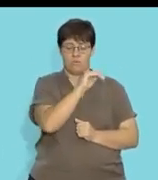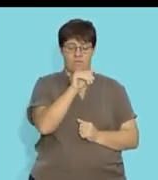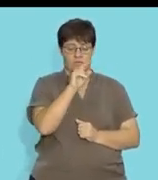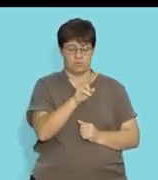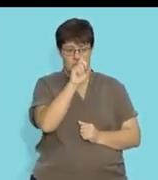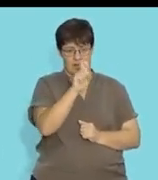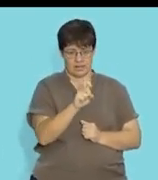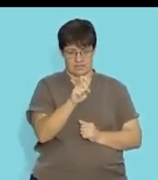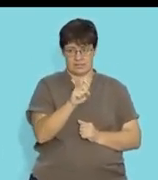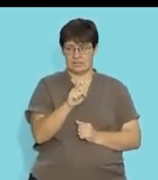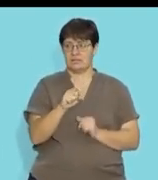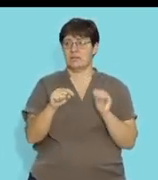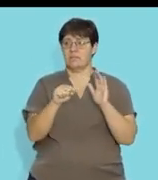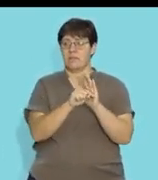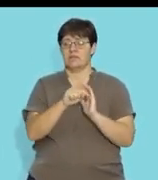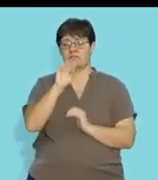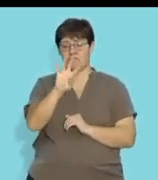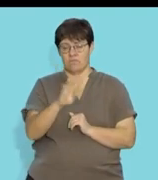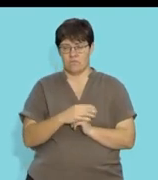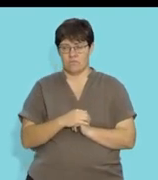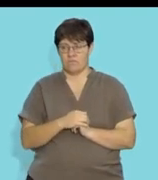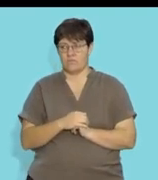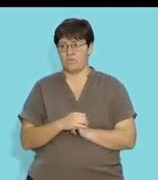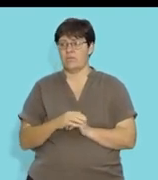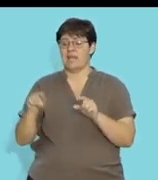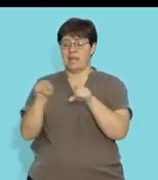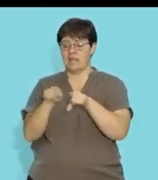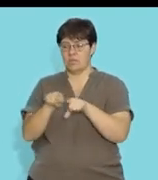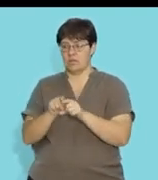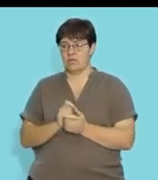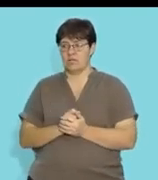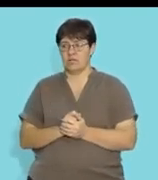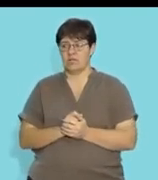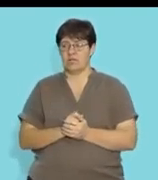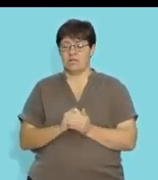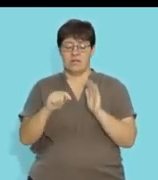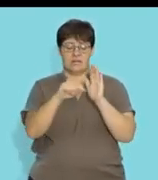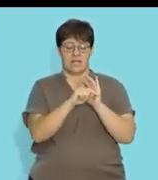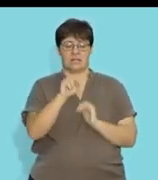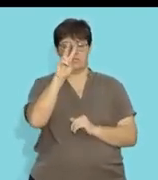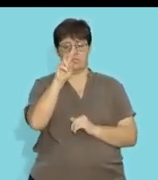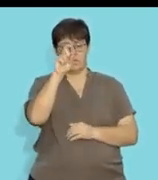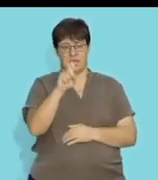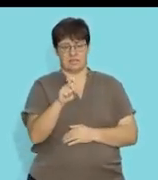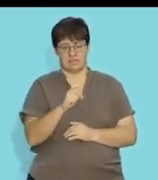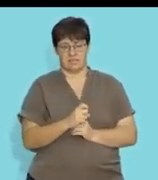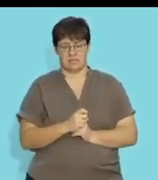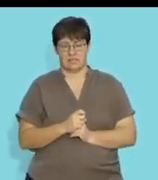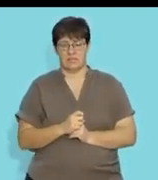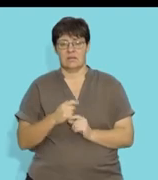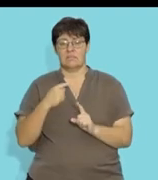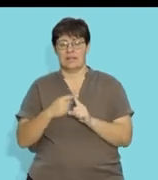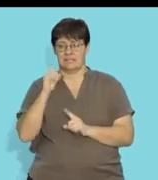over 2x minus 4 and this must be equals to negative 2x